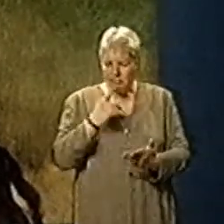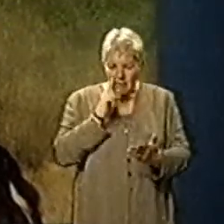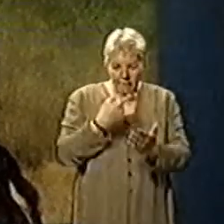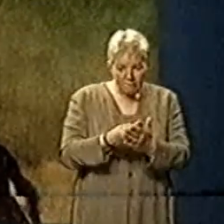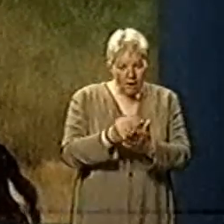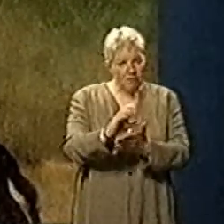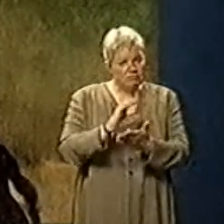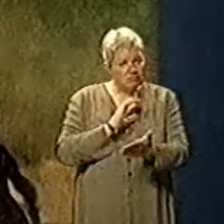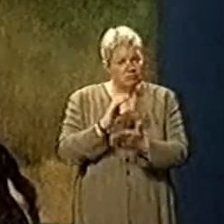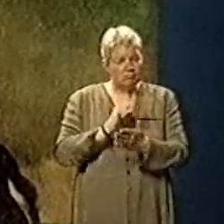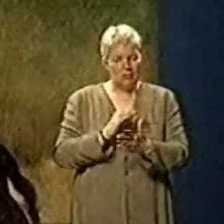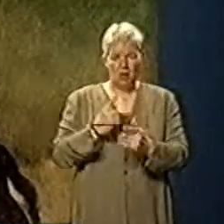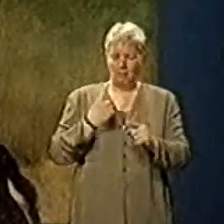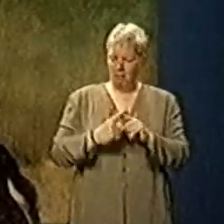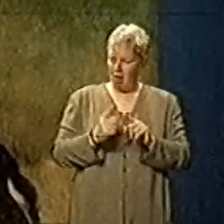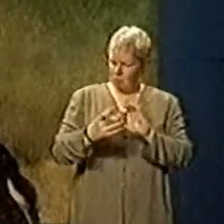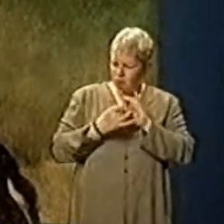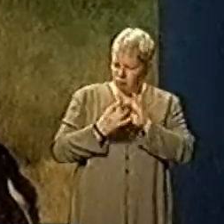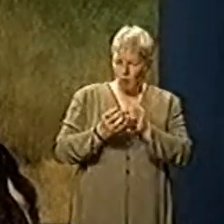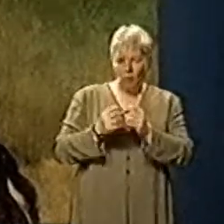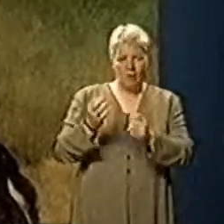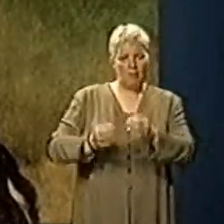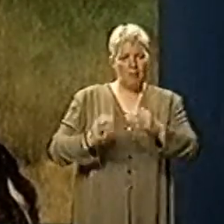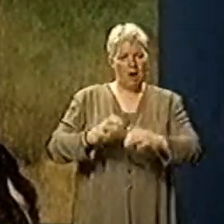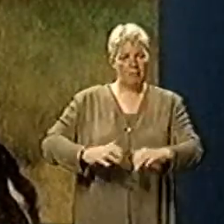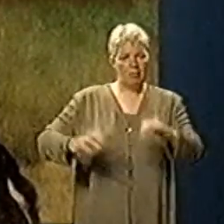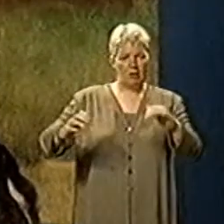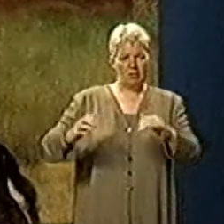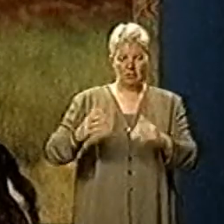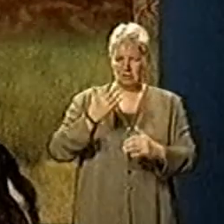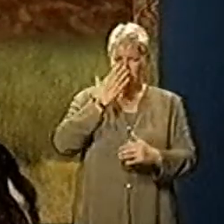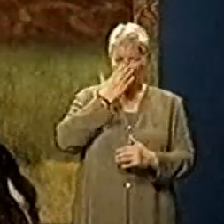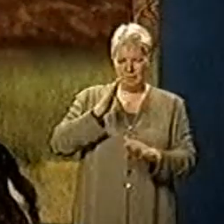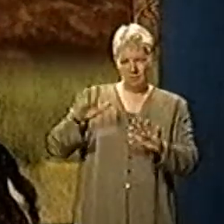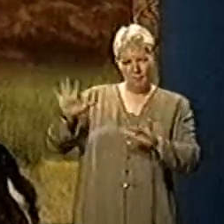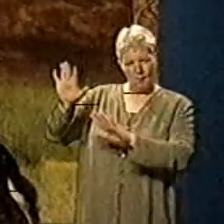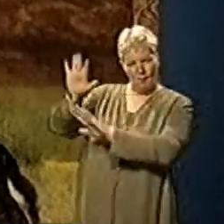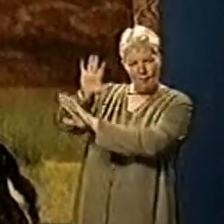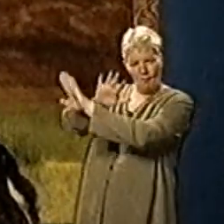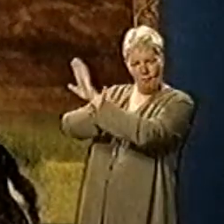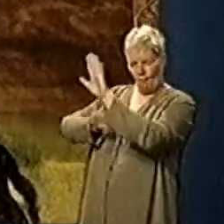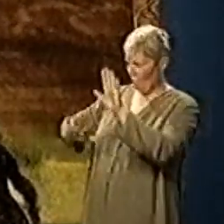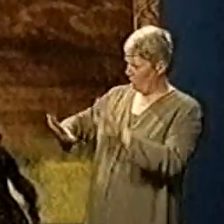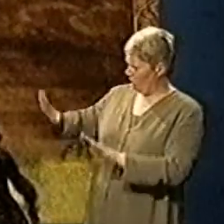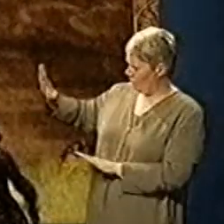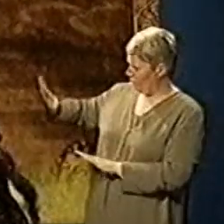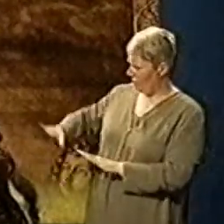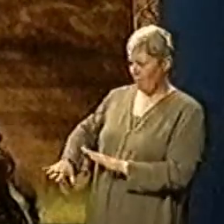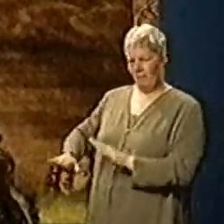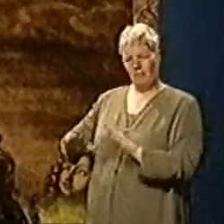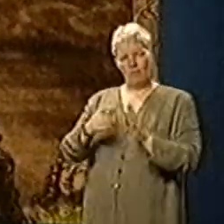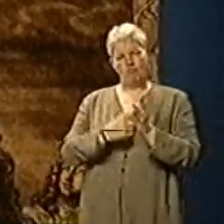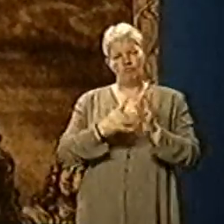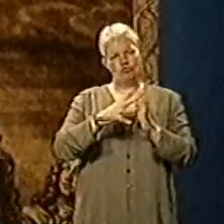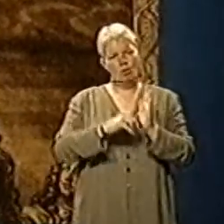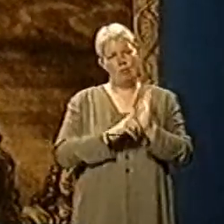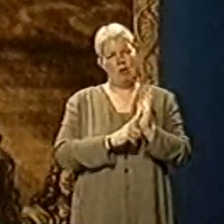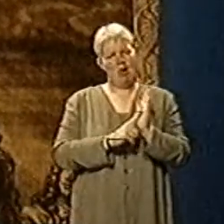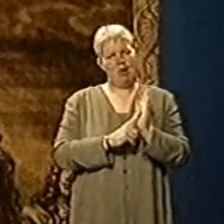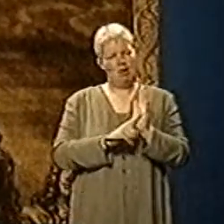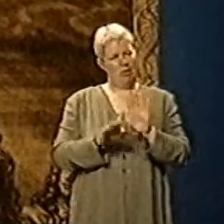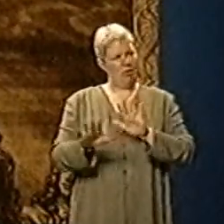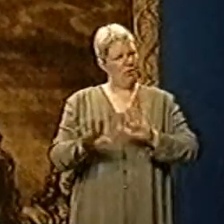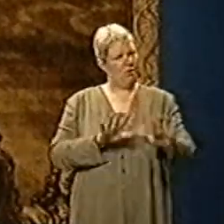And ruling together with Parliament, his government looked remarkably like a reasonable version of Oliver Cromwell's